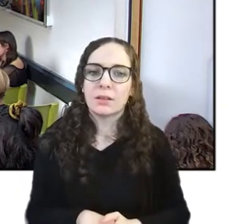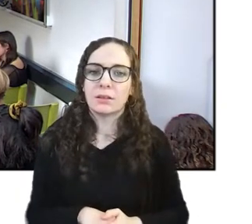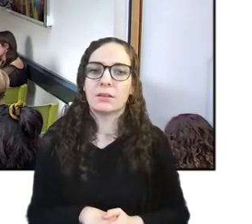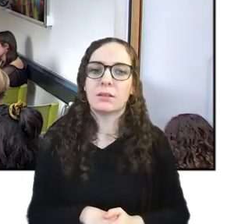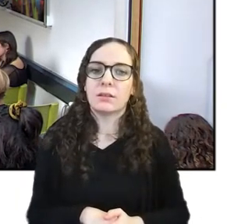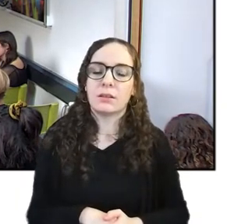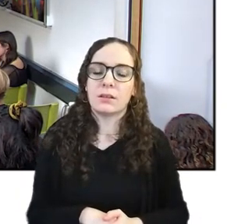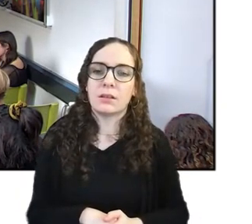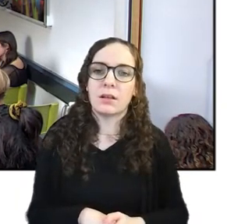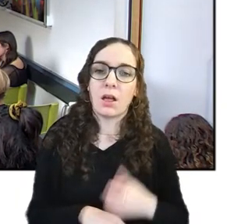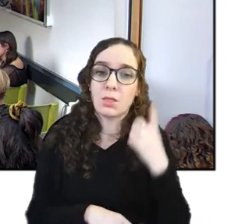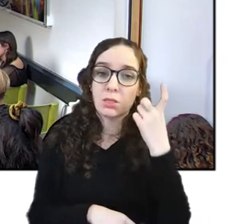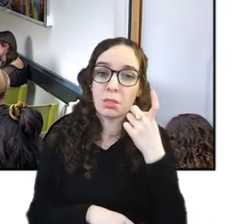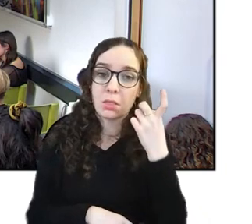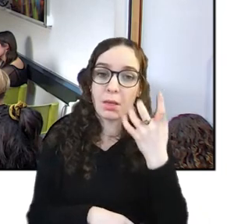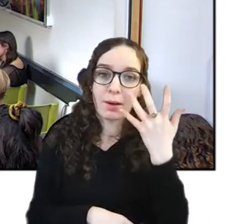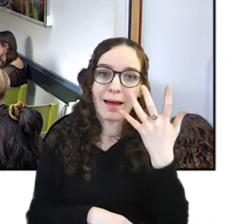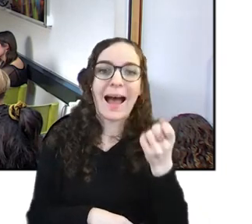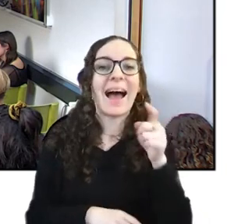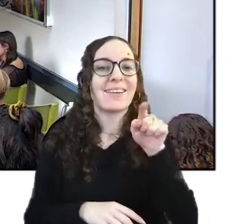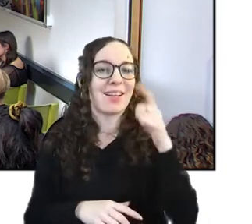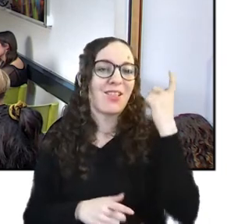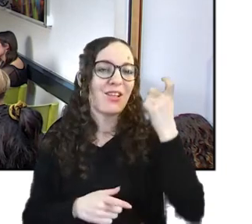advantage because i had a computer